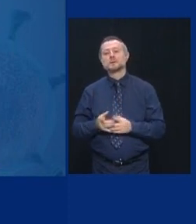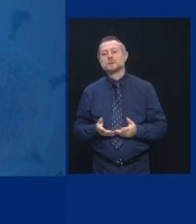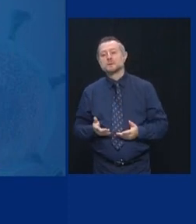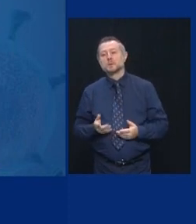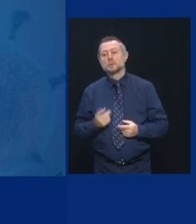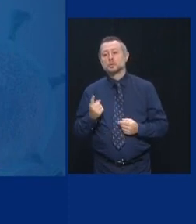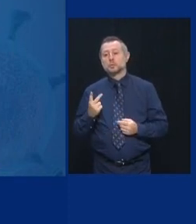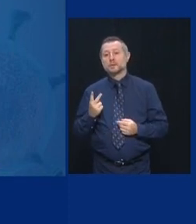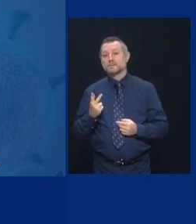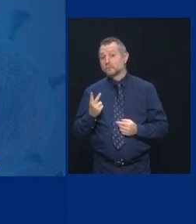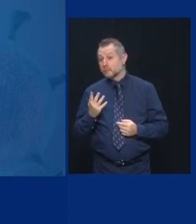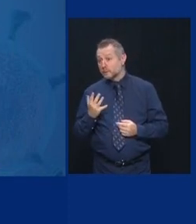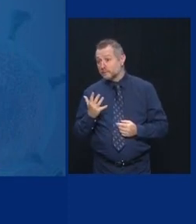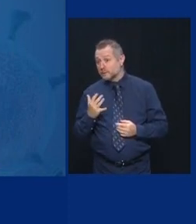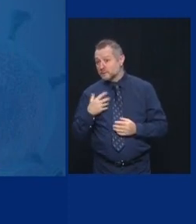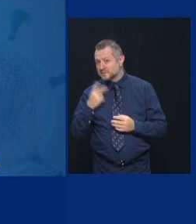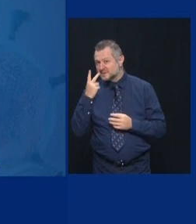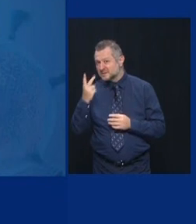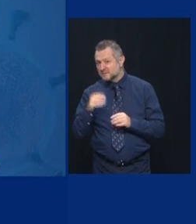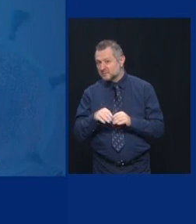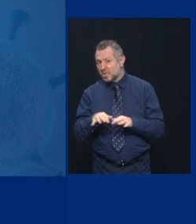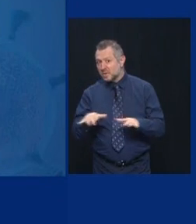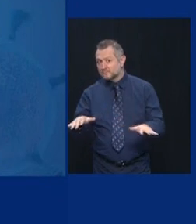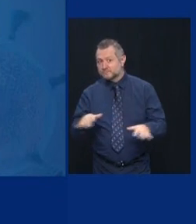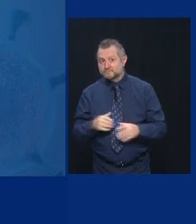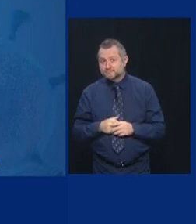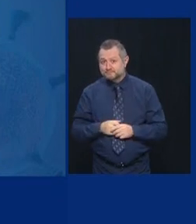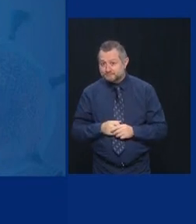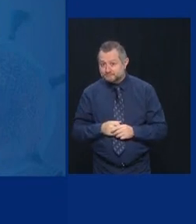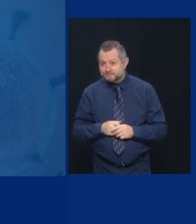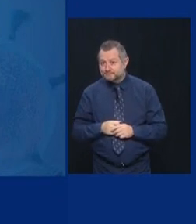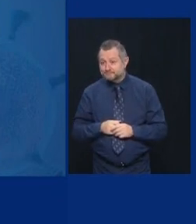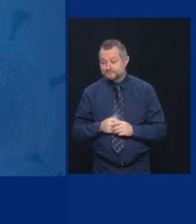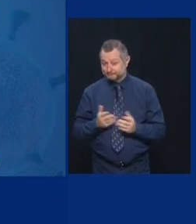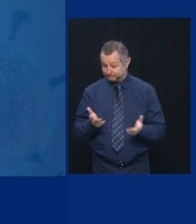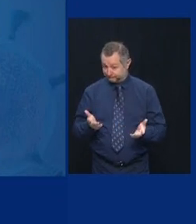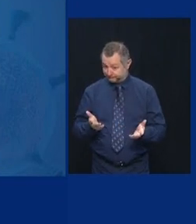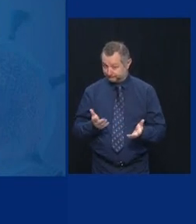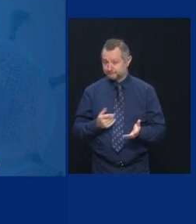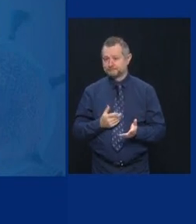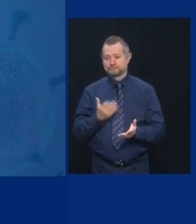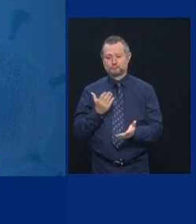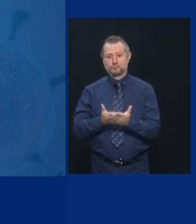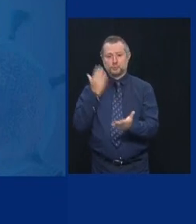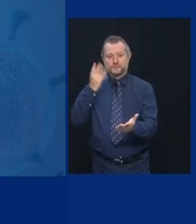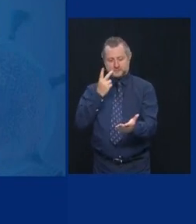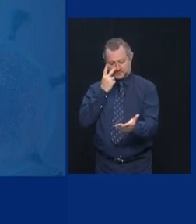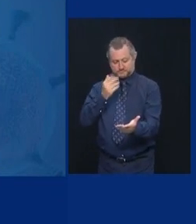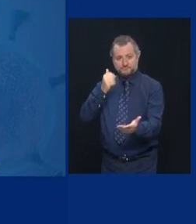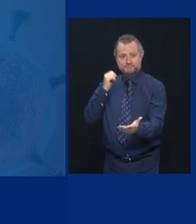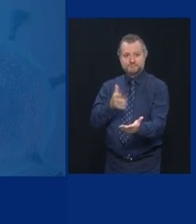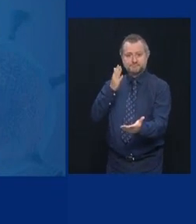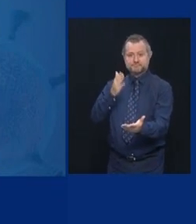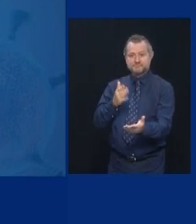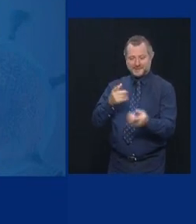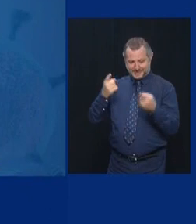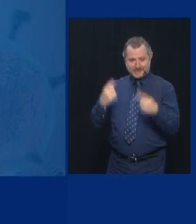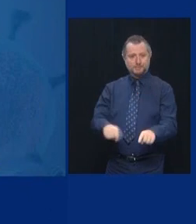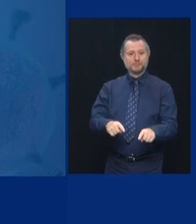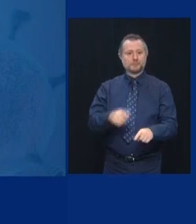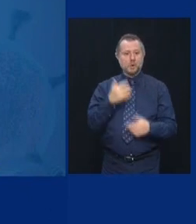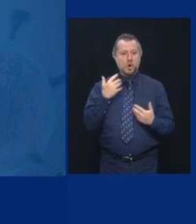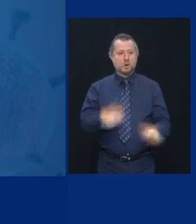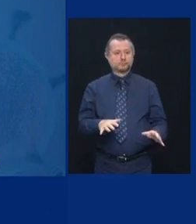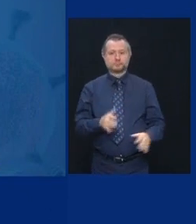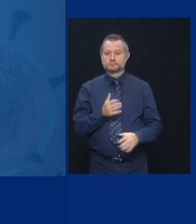And look at the spread in the Rose Garden. You know what happens here. You've seen it